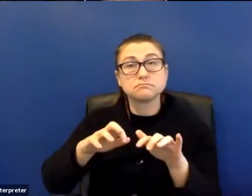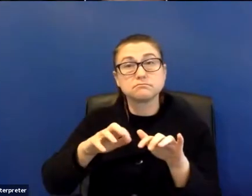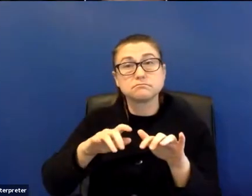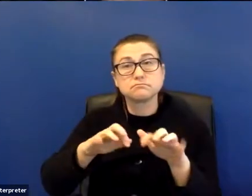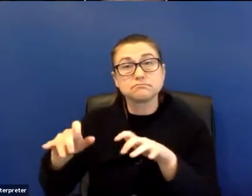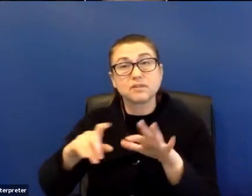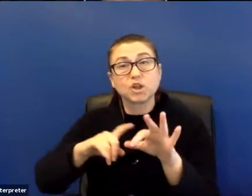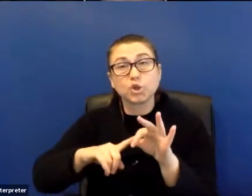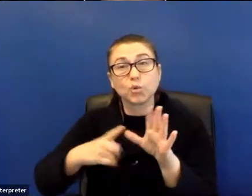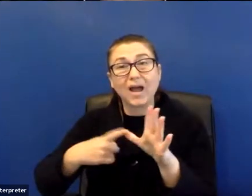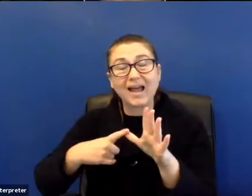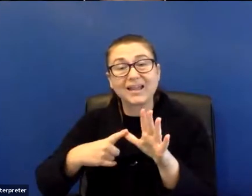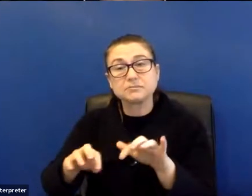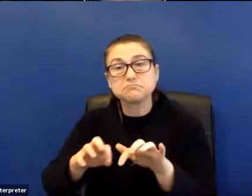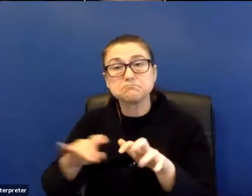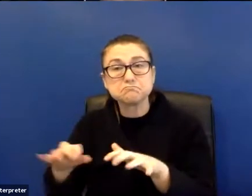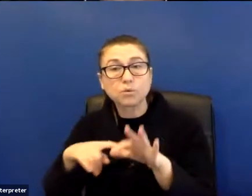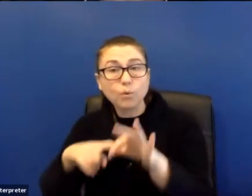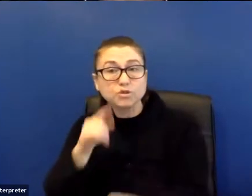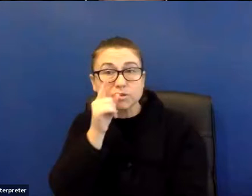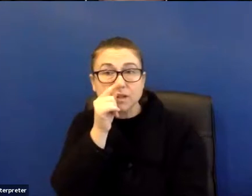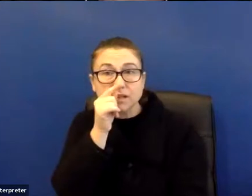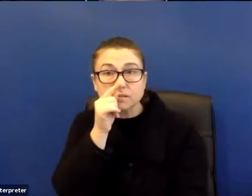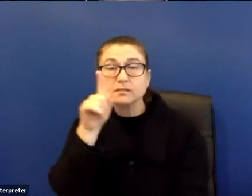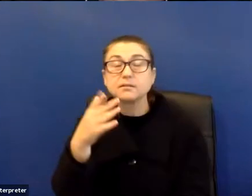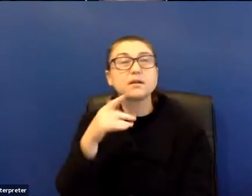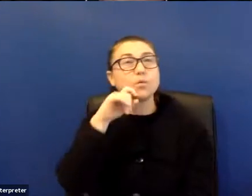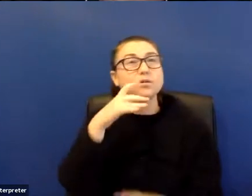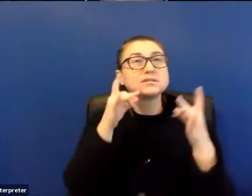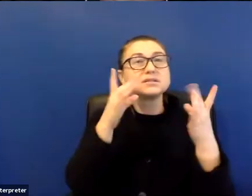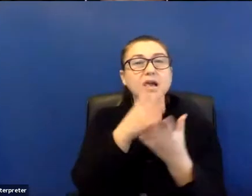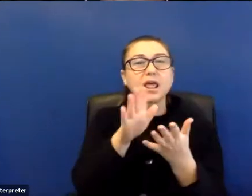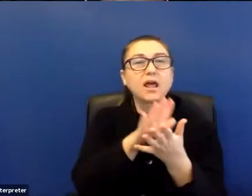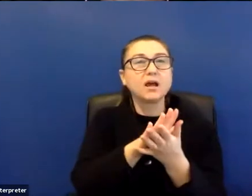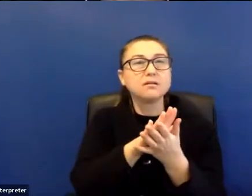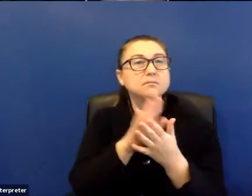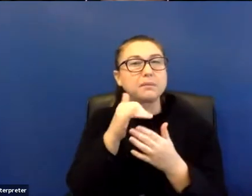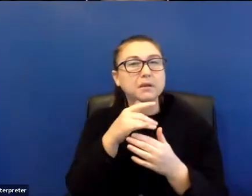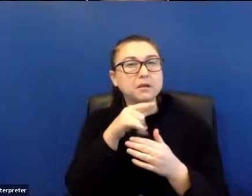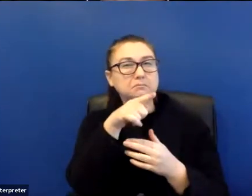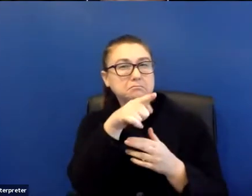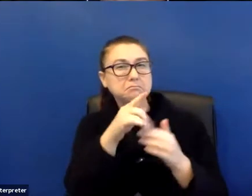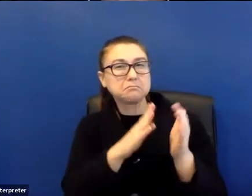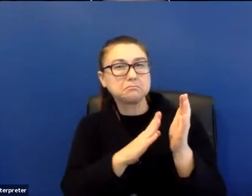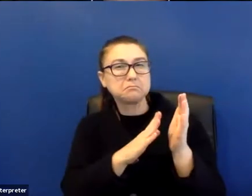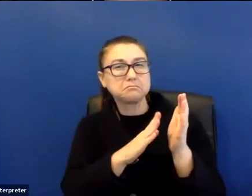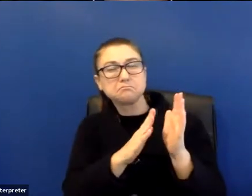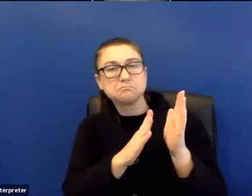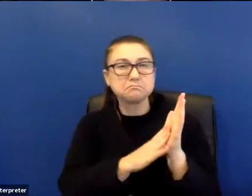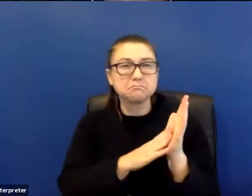Q&A box and put something in there. But if we can start, Margaret, and maybe Jester, you might want to